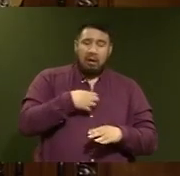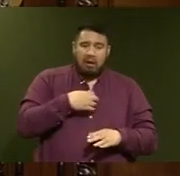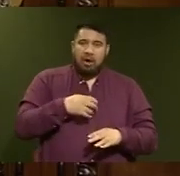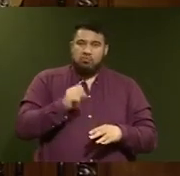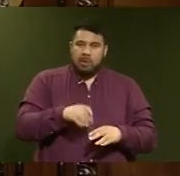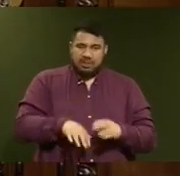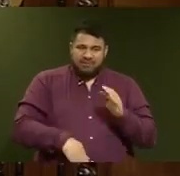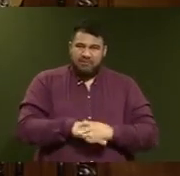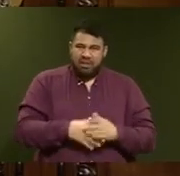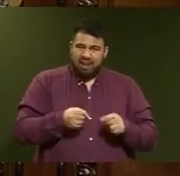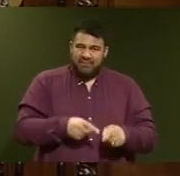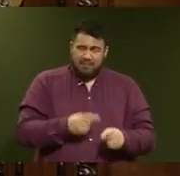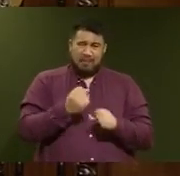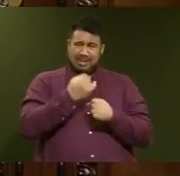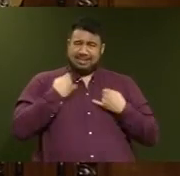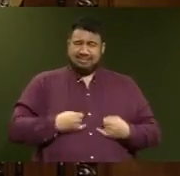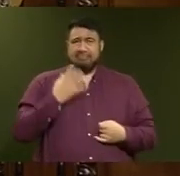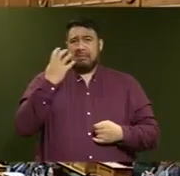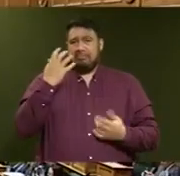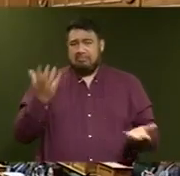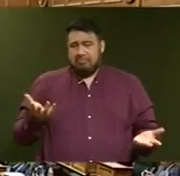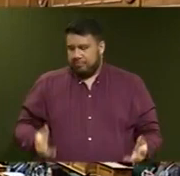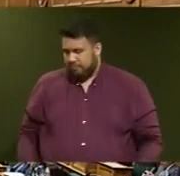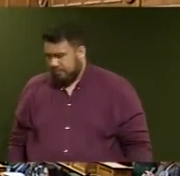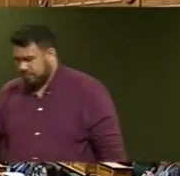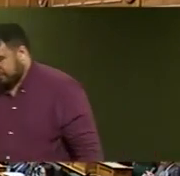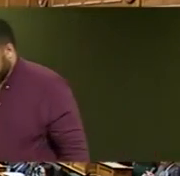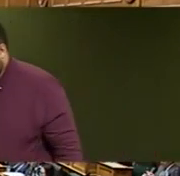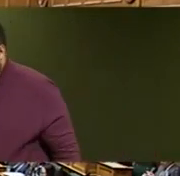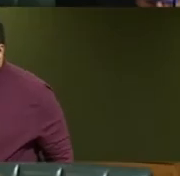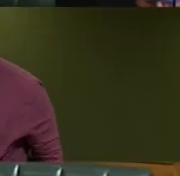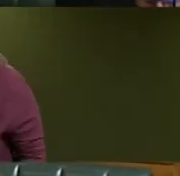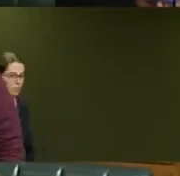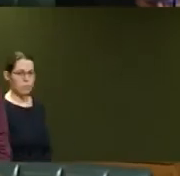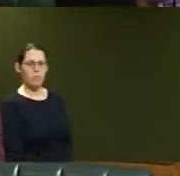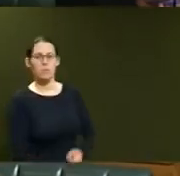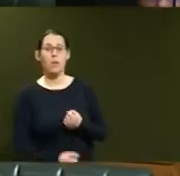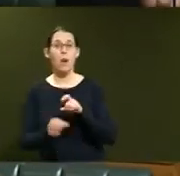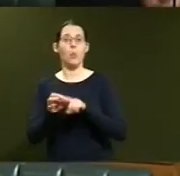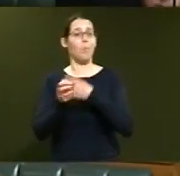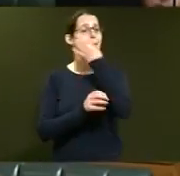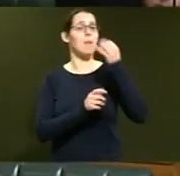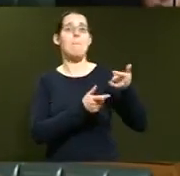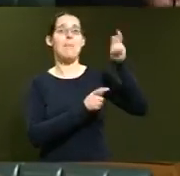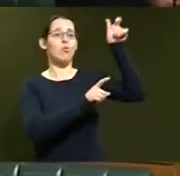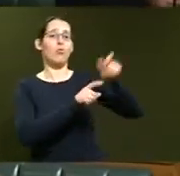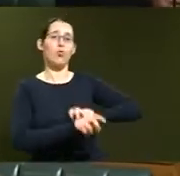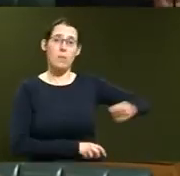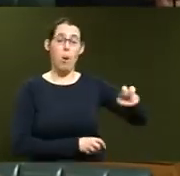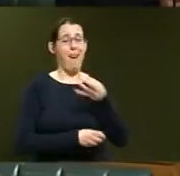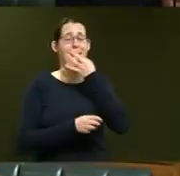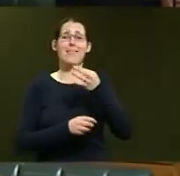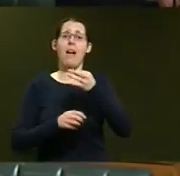Question number seven, Jamie Lee Ross. Mr Speaker, my question is to the Minister of Transport and asks, does the National Land Transport